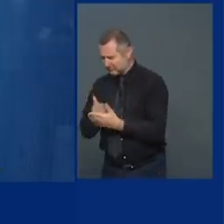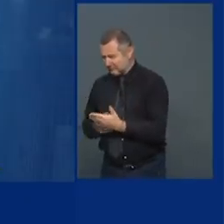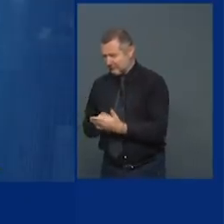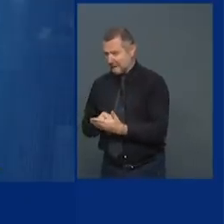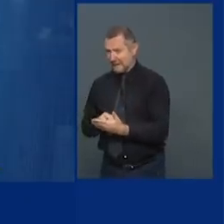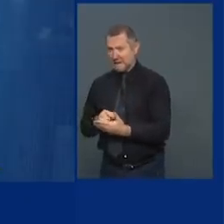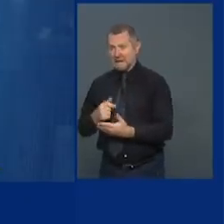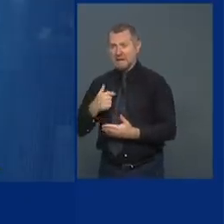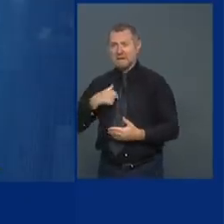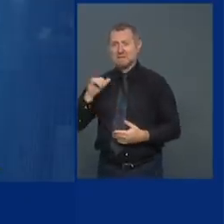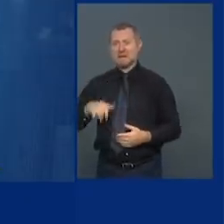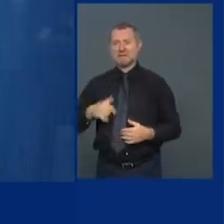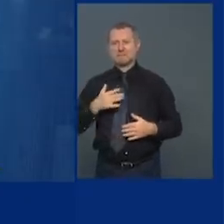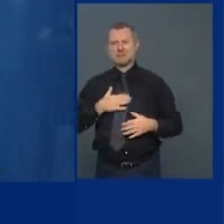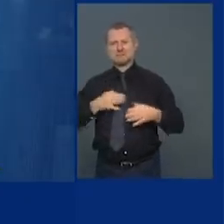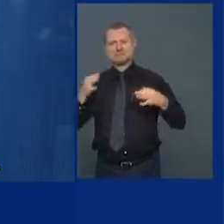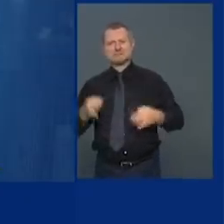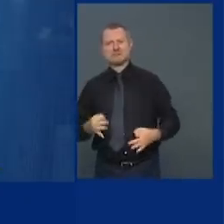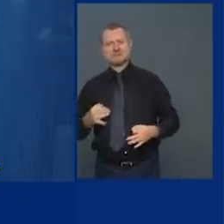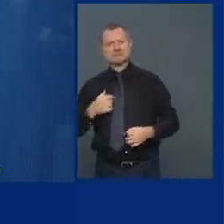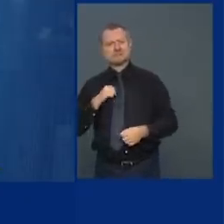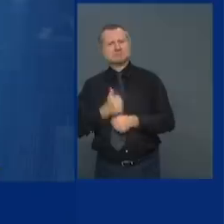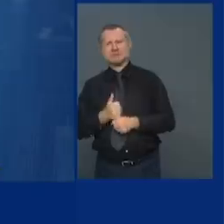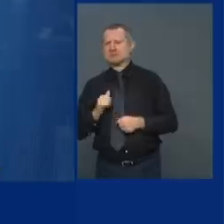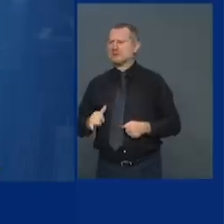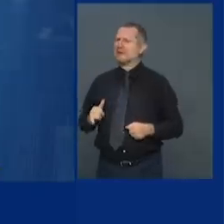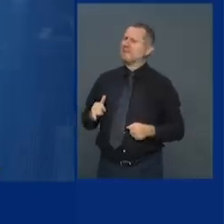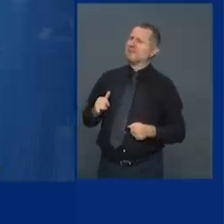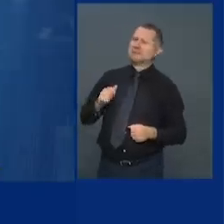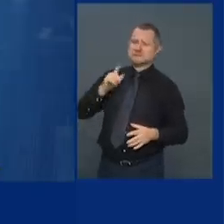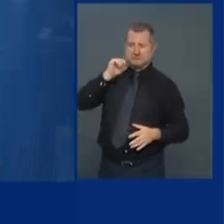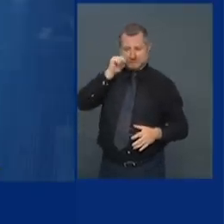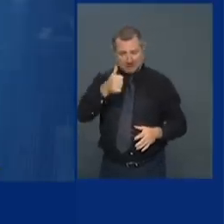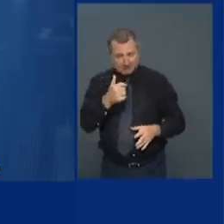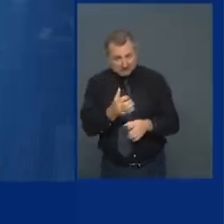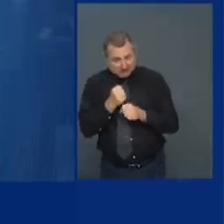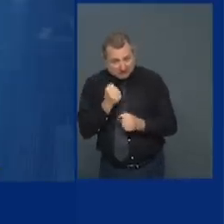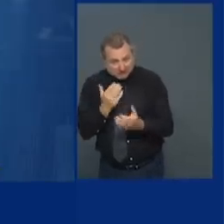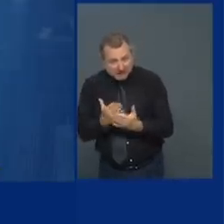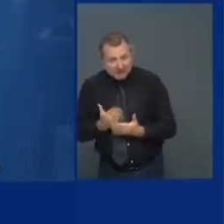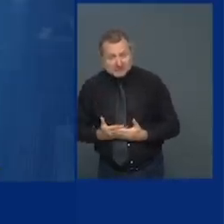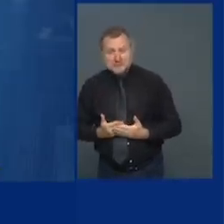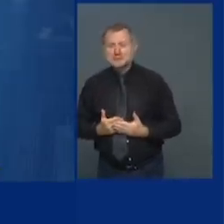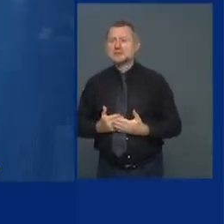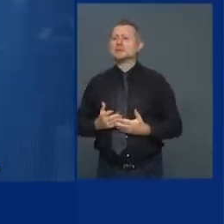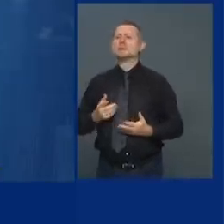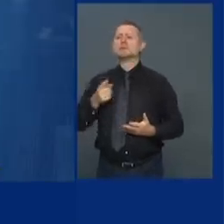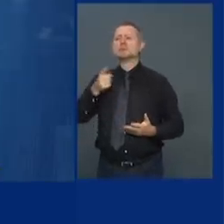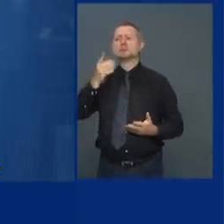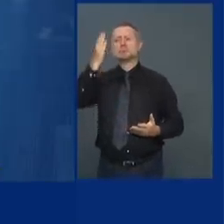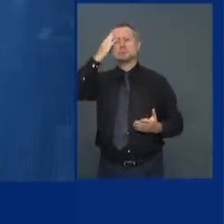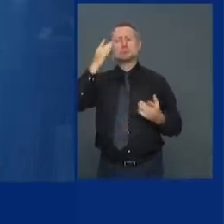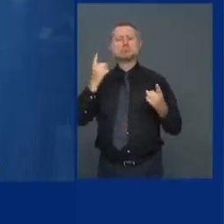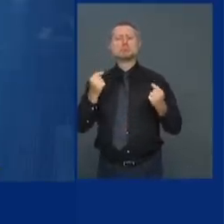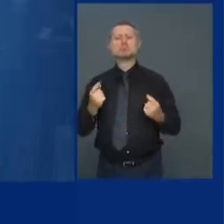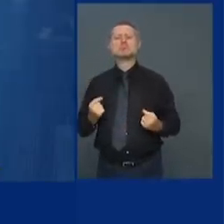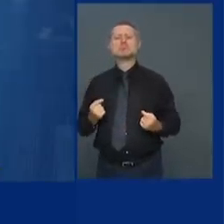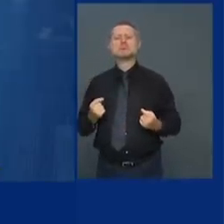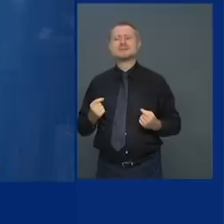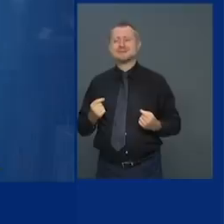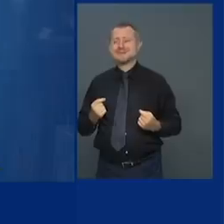we'll get the facts and we will know and we'll operate logically